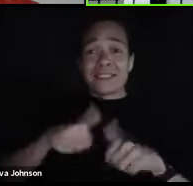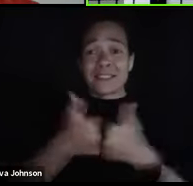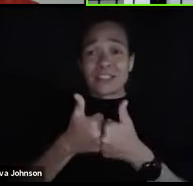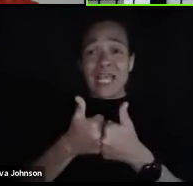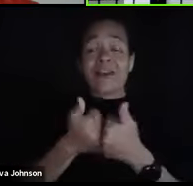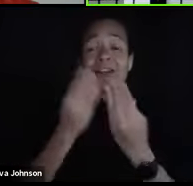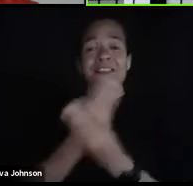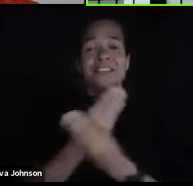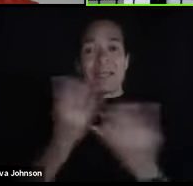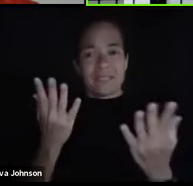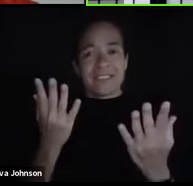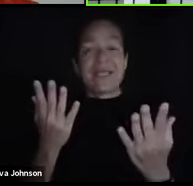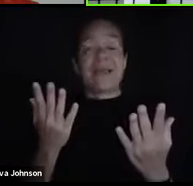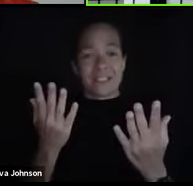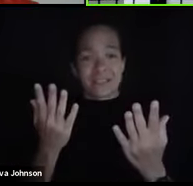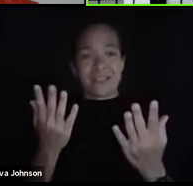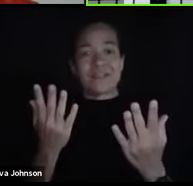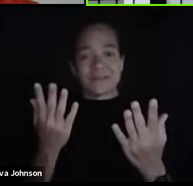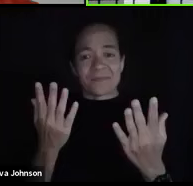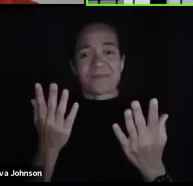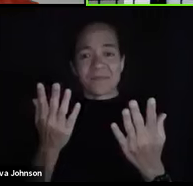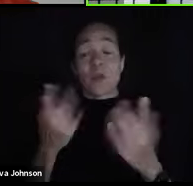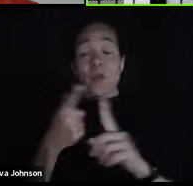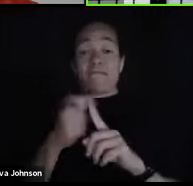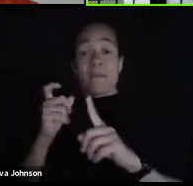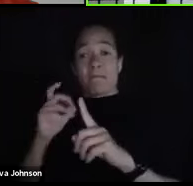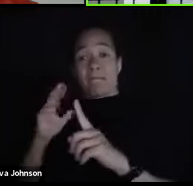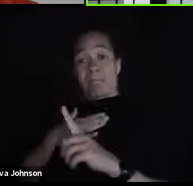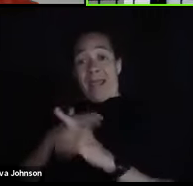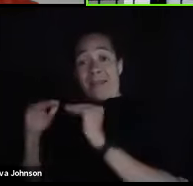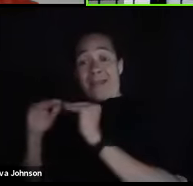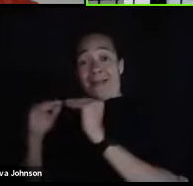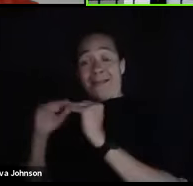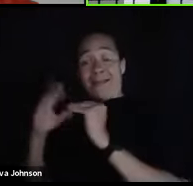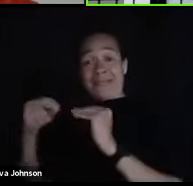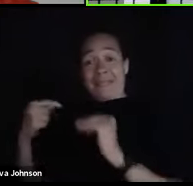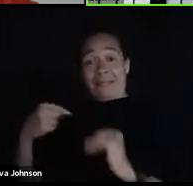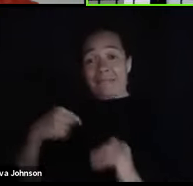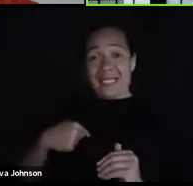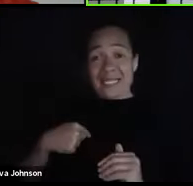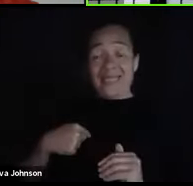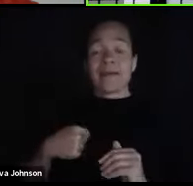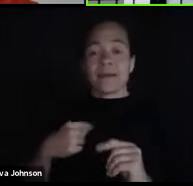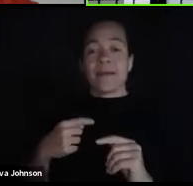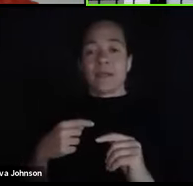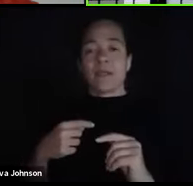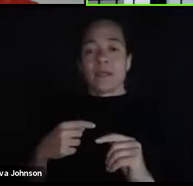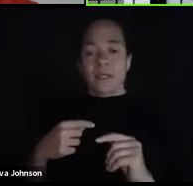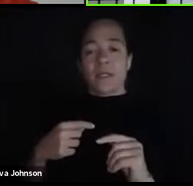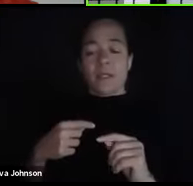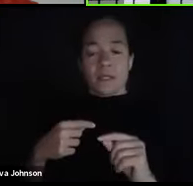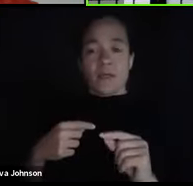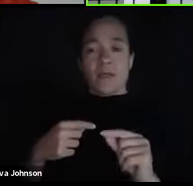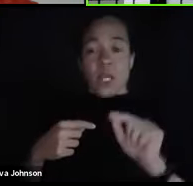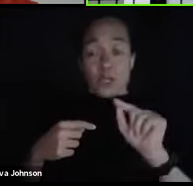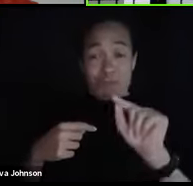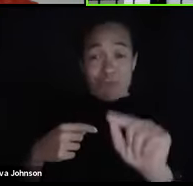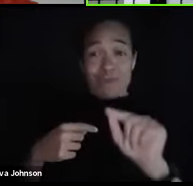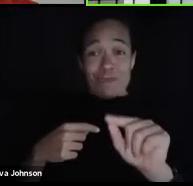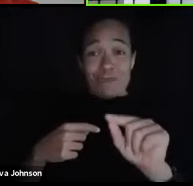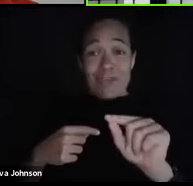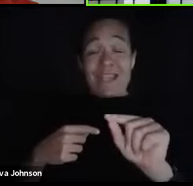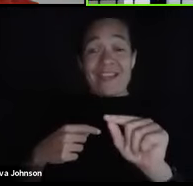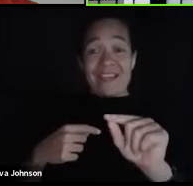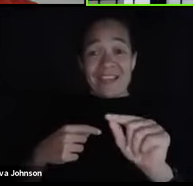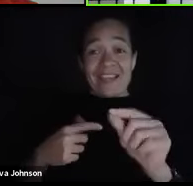guarantee this from all of my colleagues. You put yourself in the position to try to